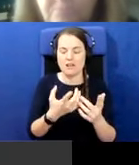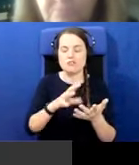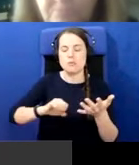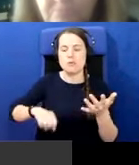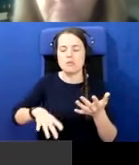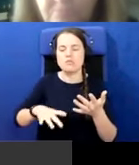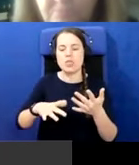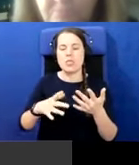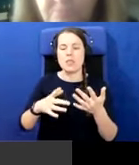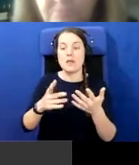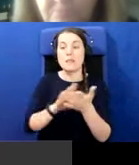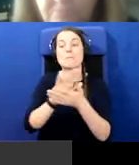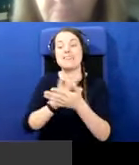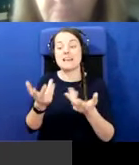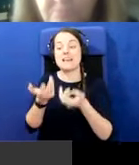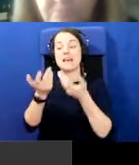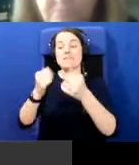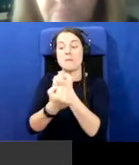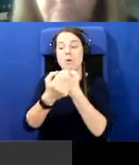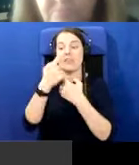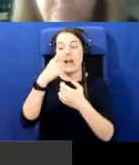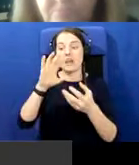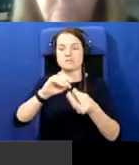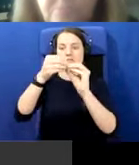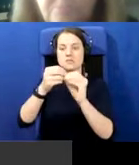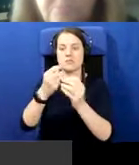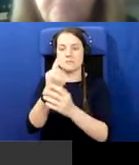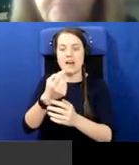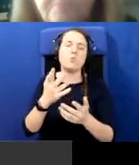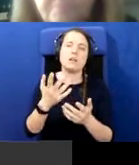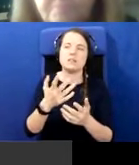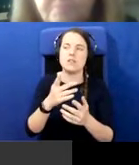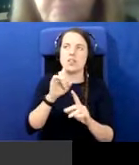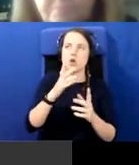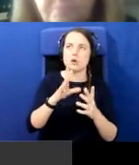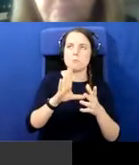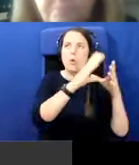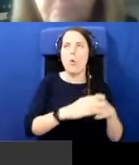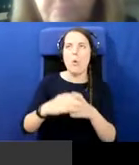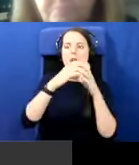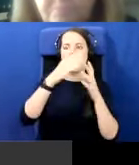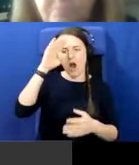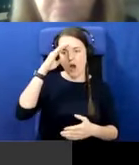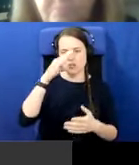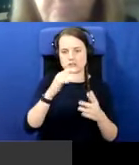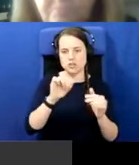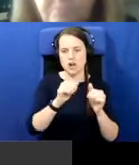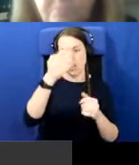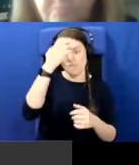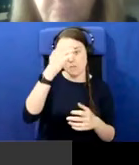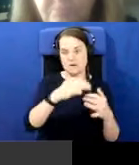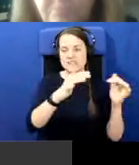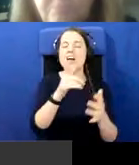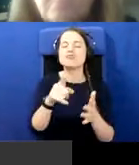its own, incrementally, an, uh, embryonic all-island government. Um, Trimble's red line